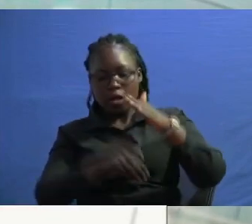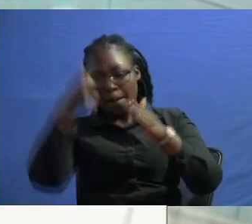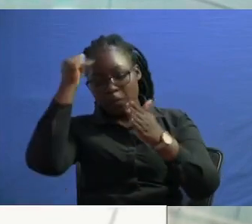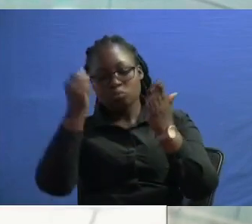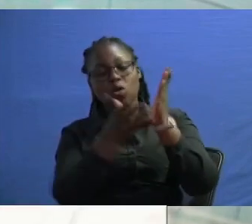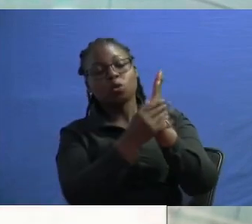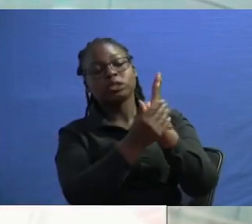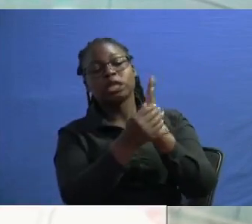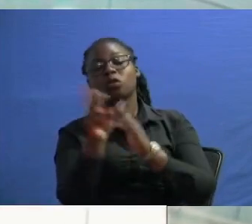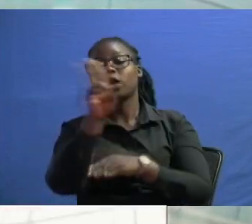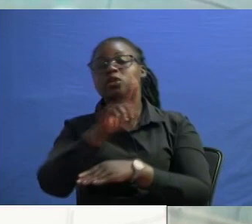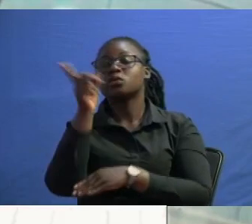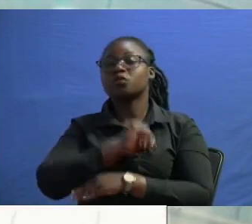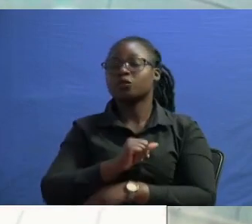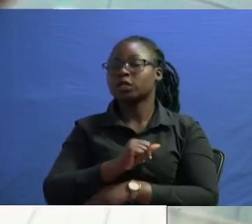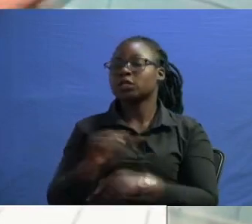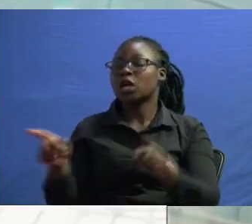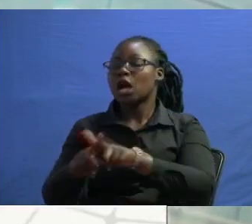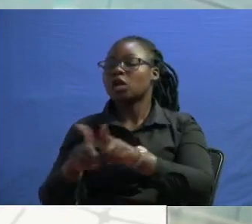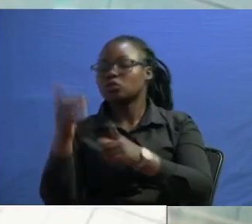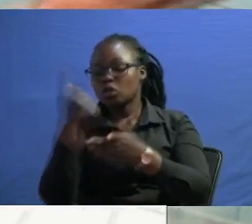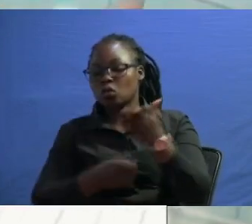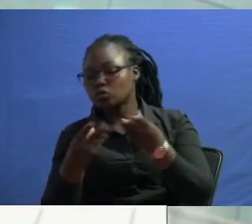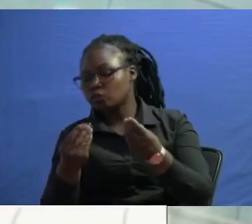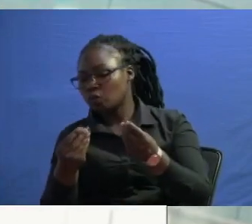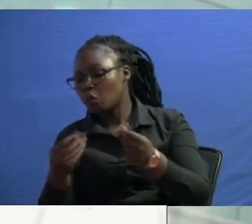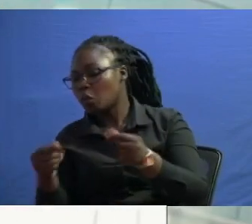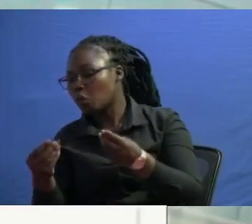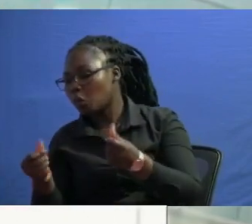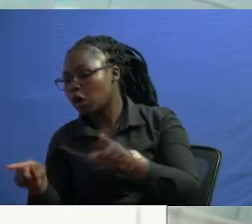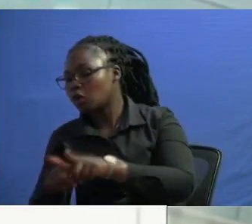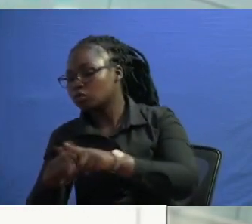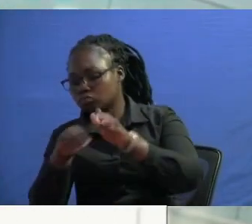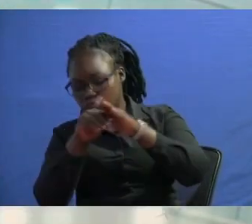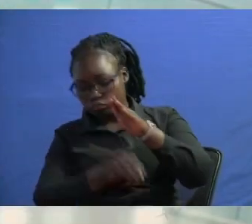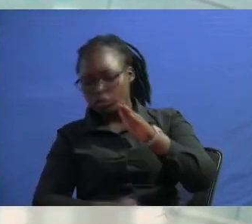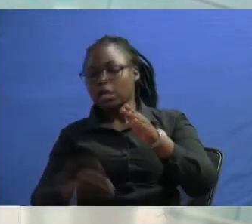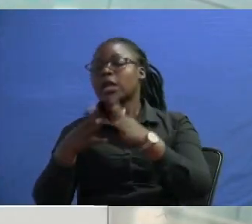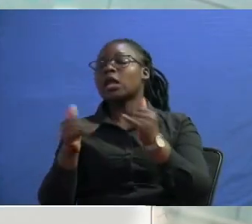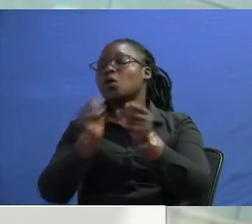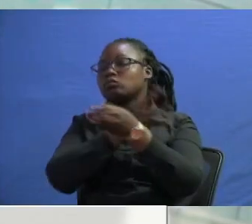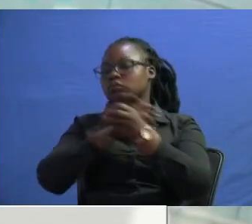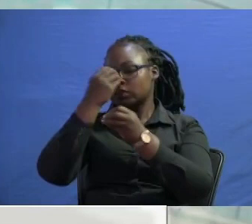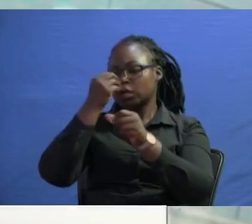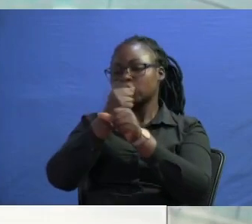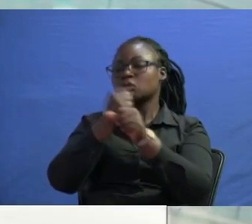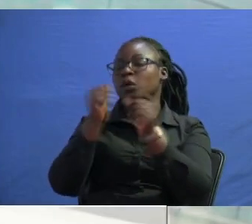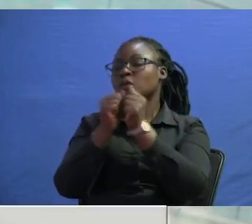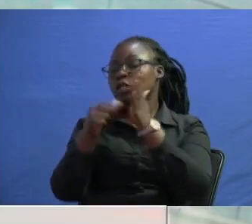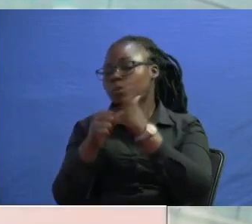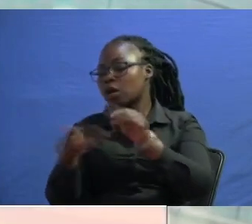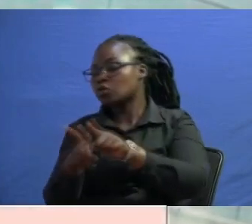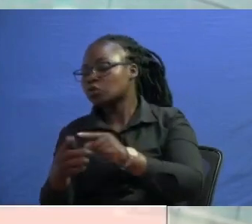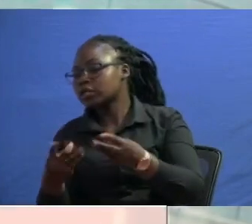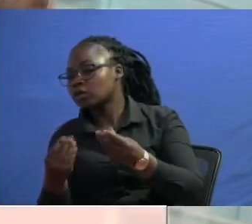dollar has been reduced all right and the cost of hunger itself has reduced so generally william ruto is dealing with the problem and he's solving the problem of housing